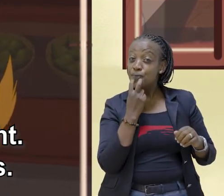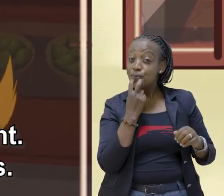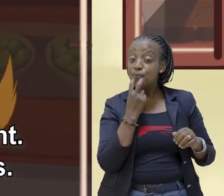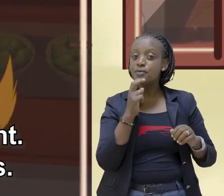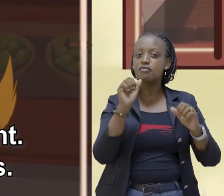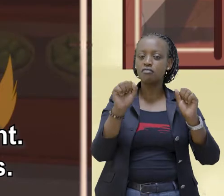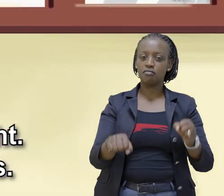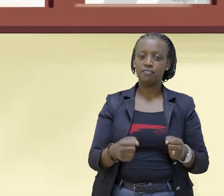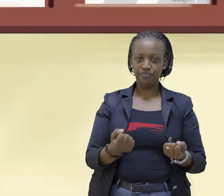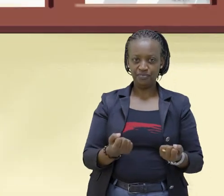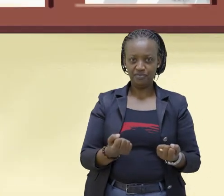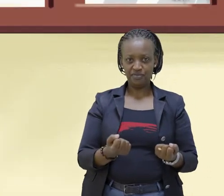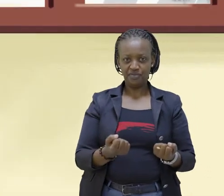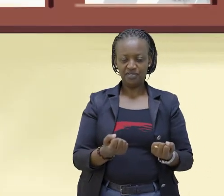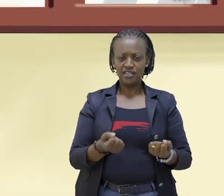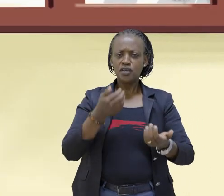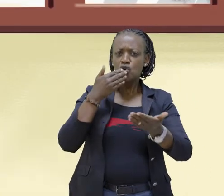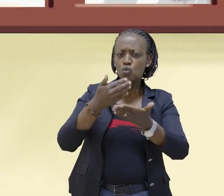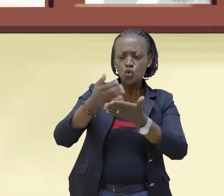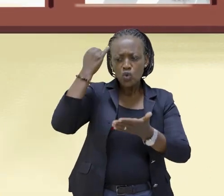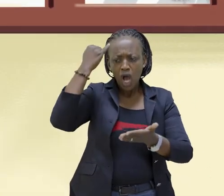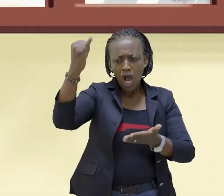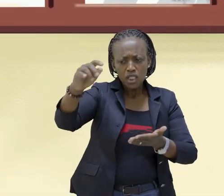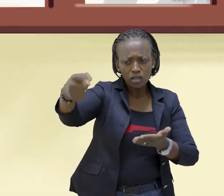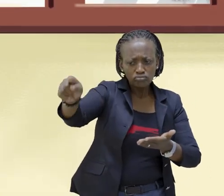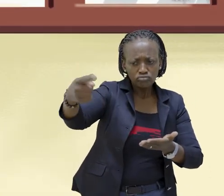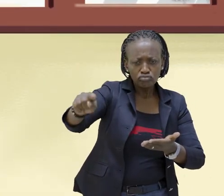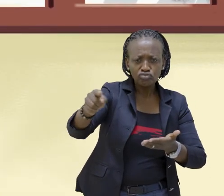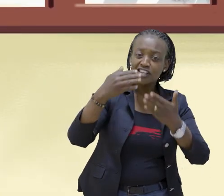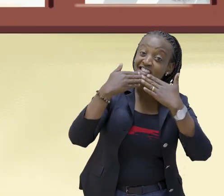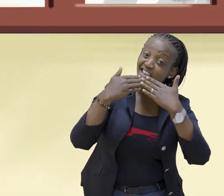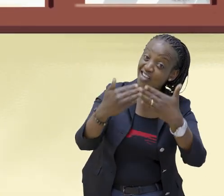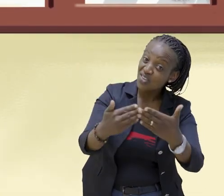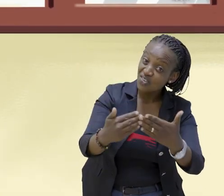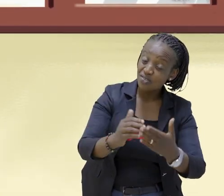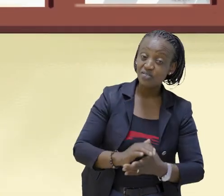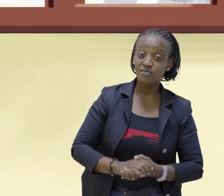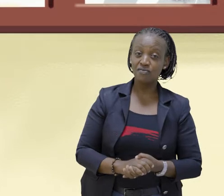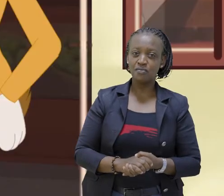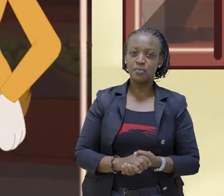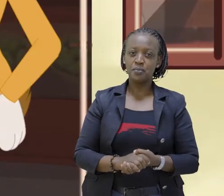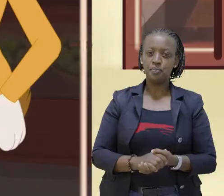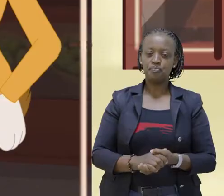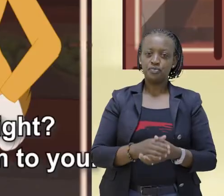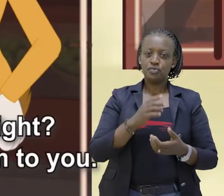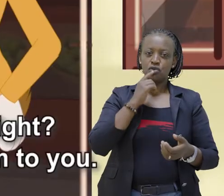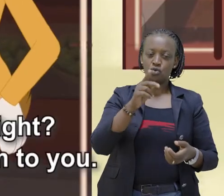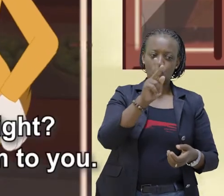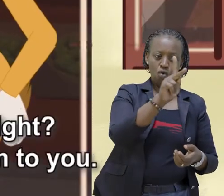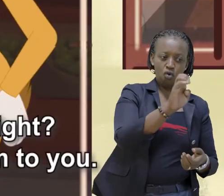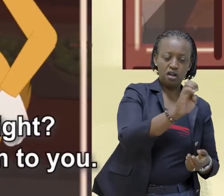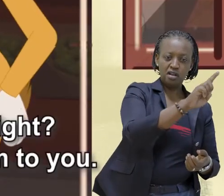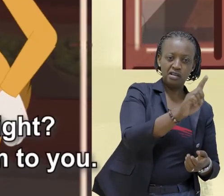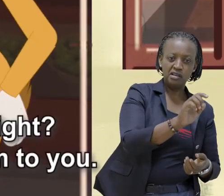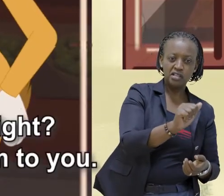good at math That is a good idea Thank you So,